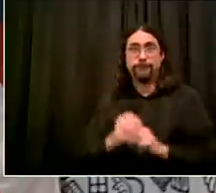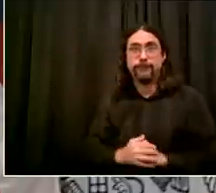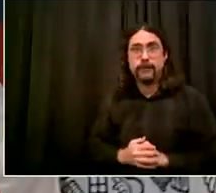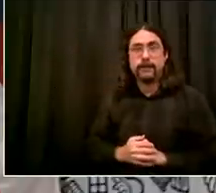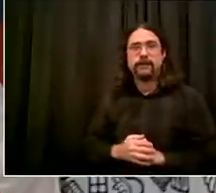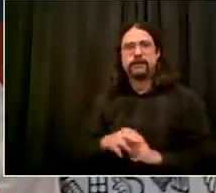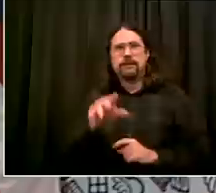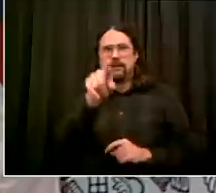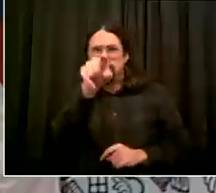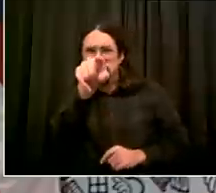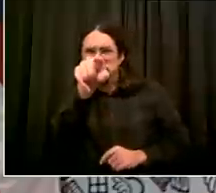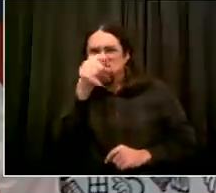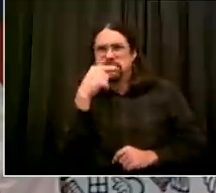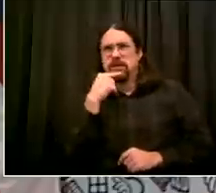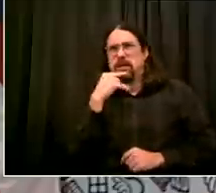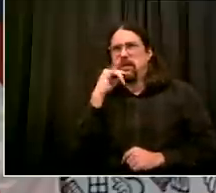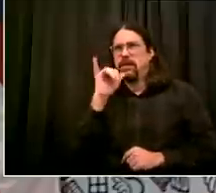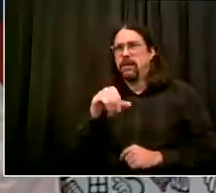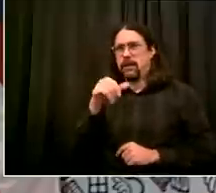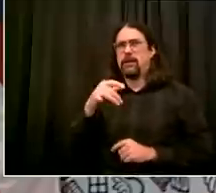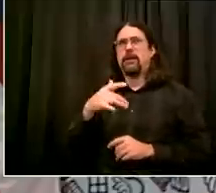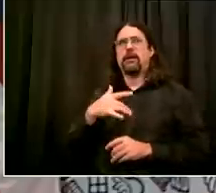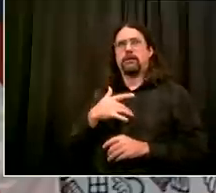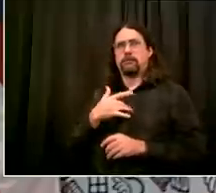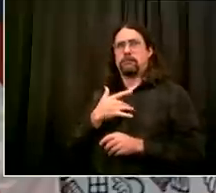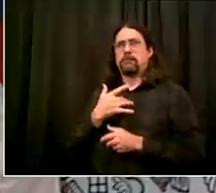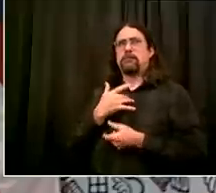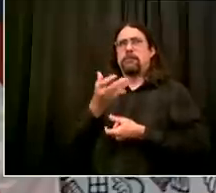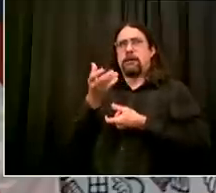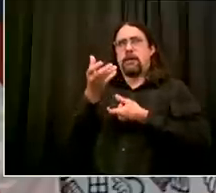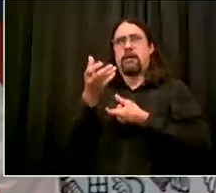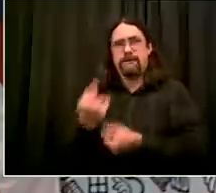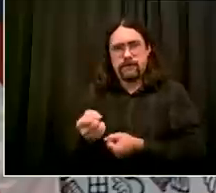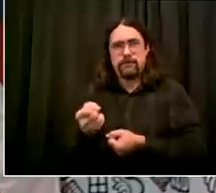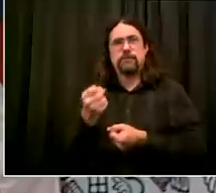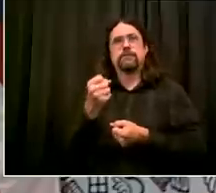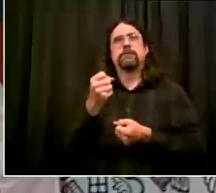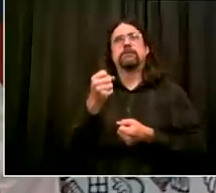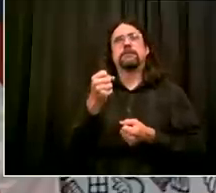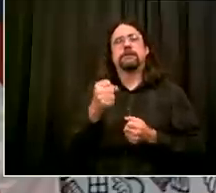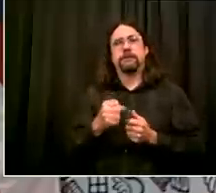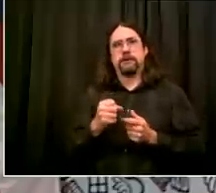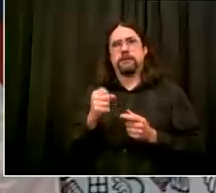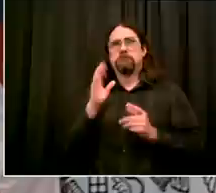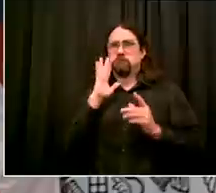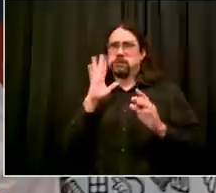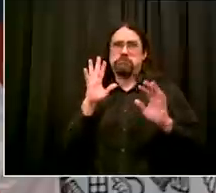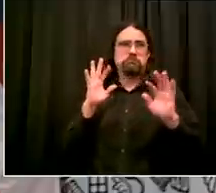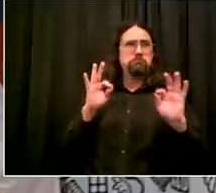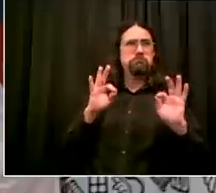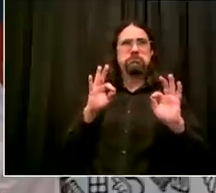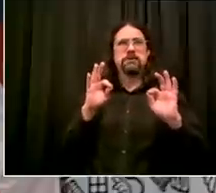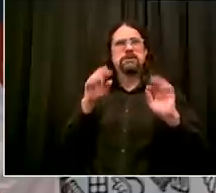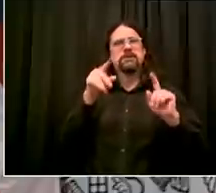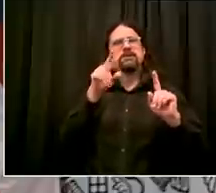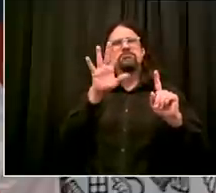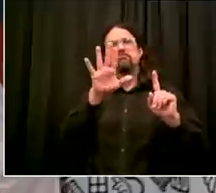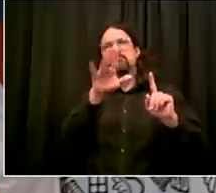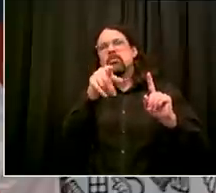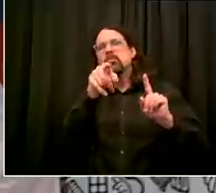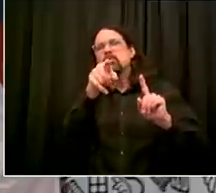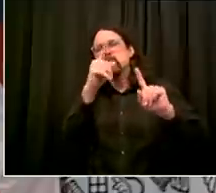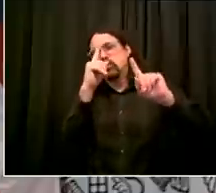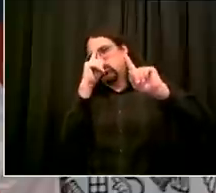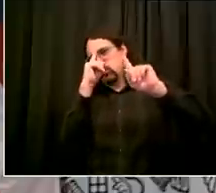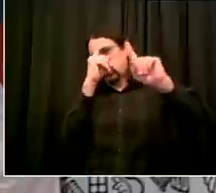you haven't yeah no i haven't nolan i i like to be straightforward when there isn't yet a final number because what we